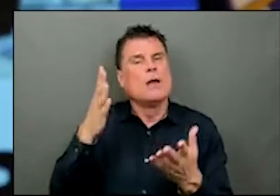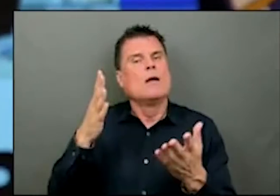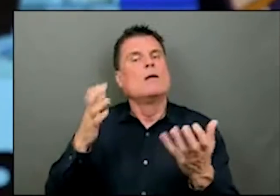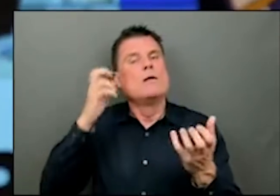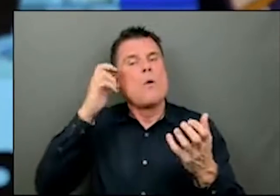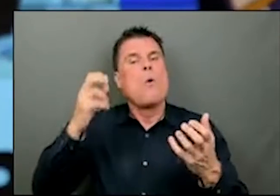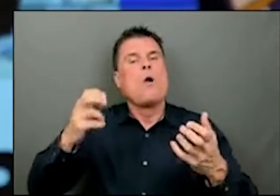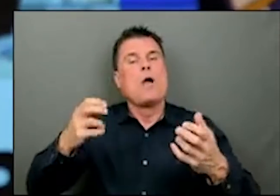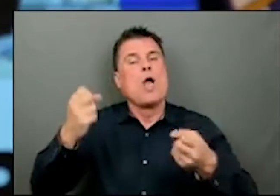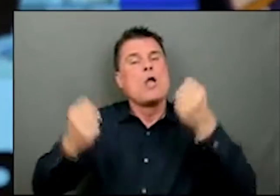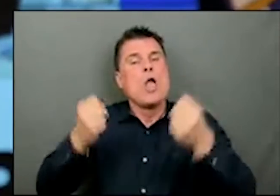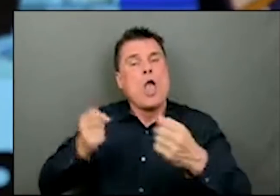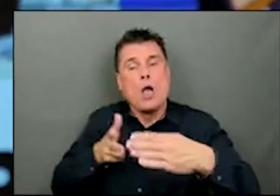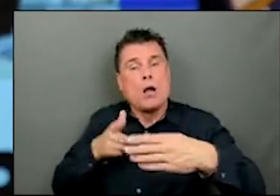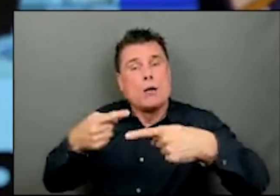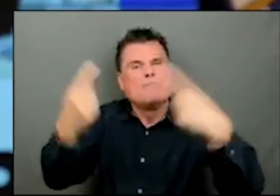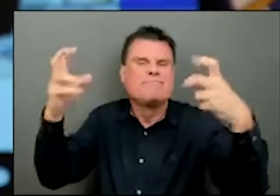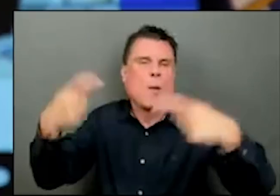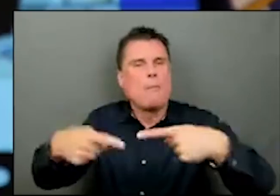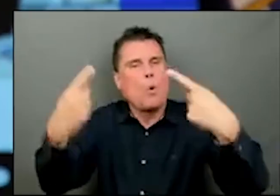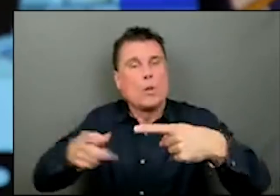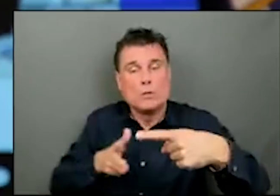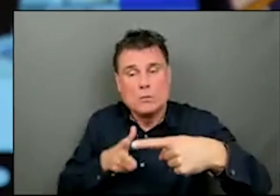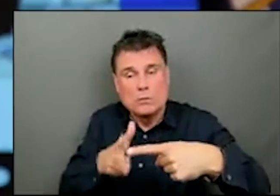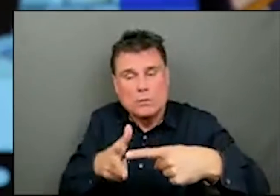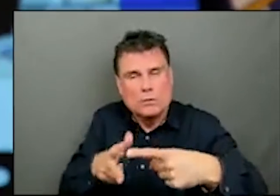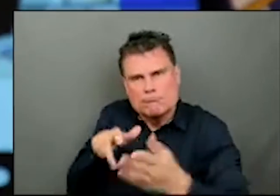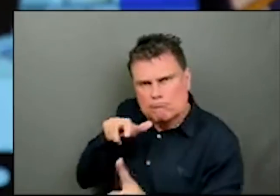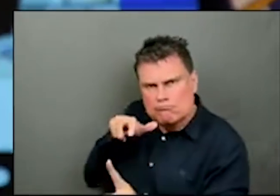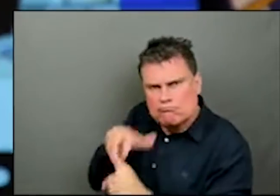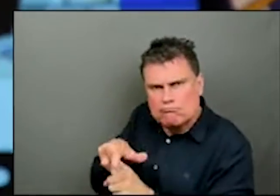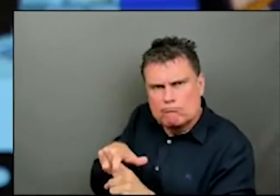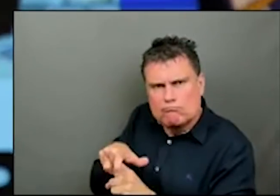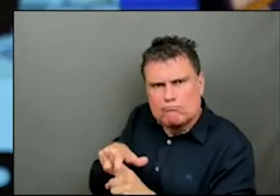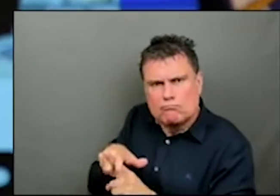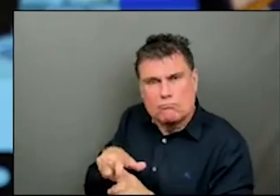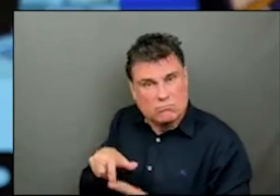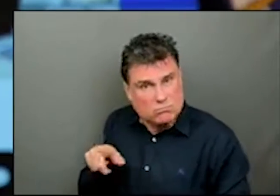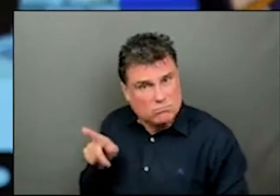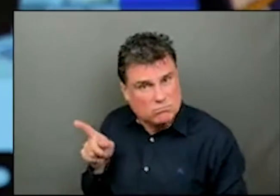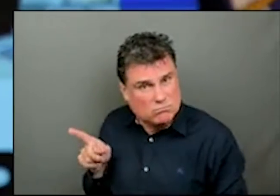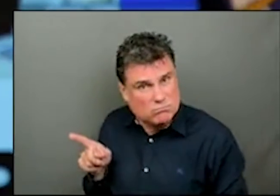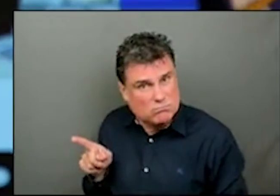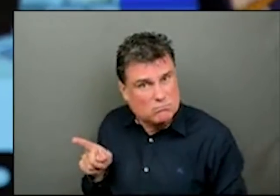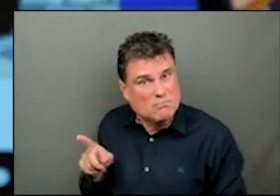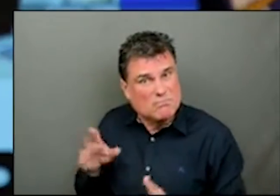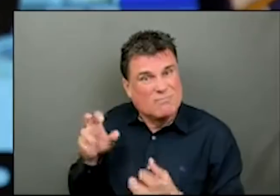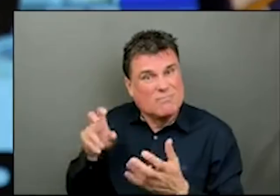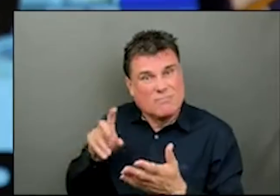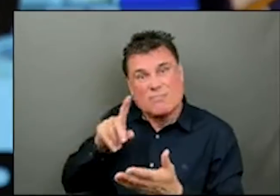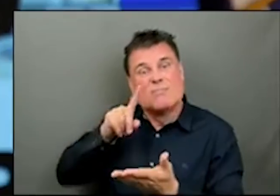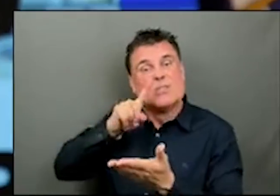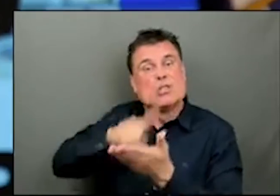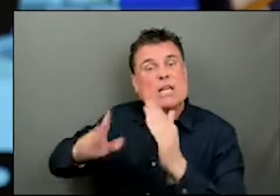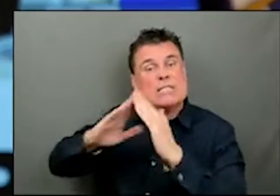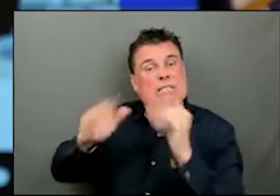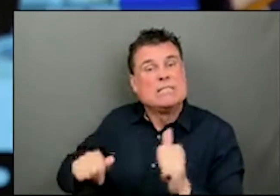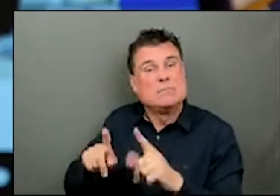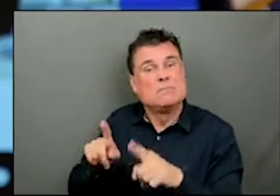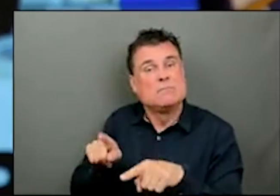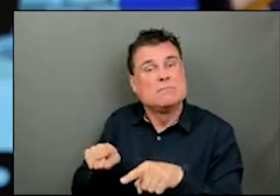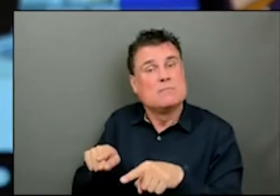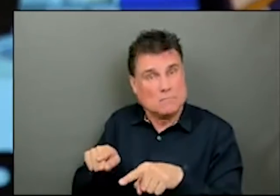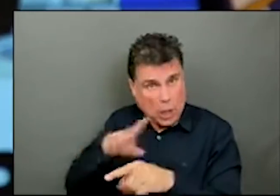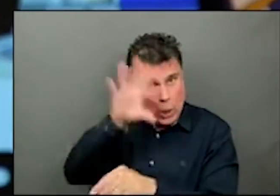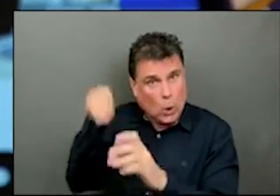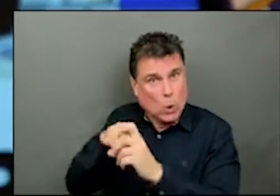considered or is there any way to tie these travel restrictions into the air system, which I realize is federally regulated, but,